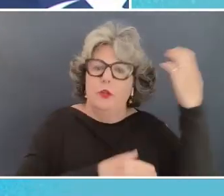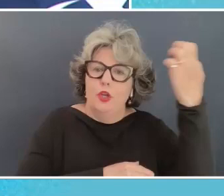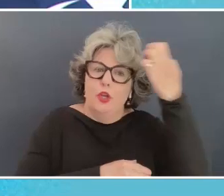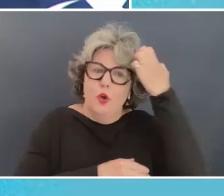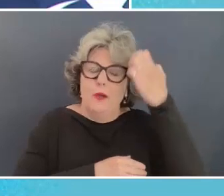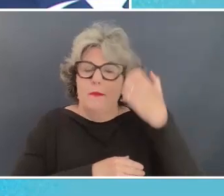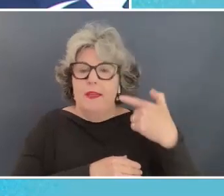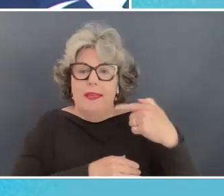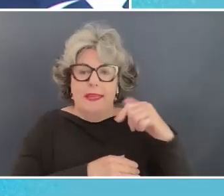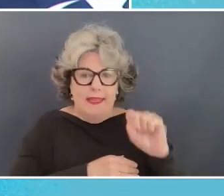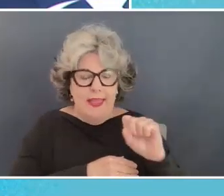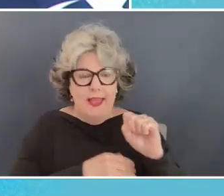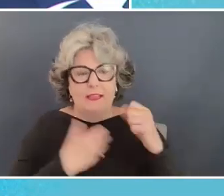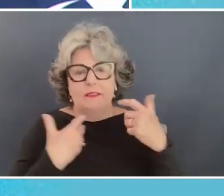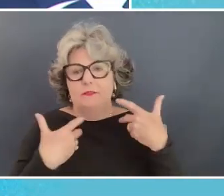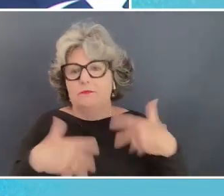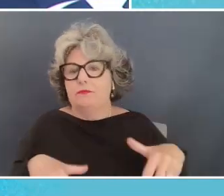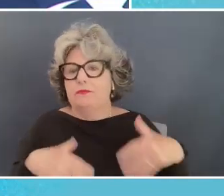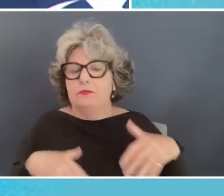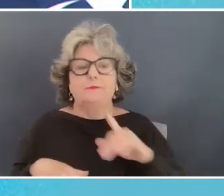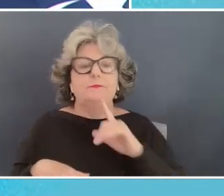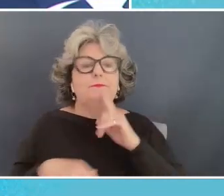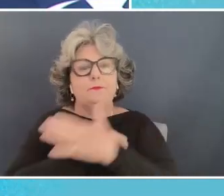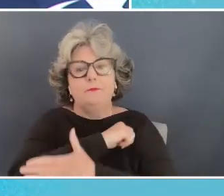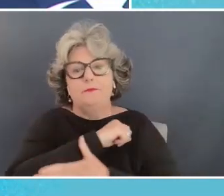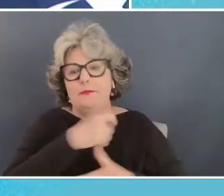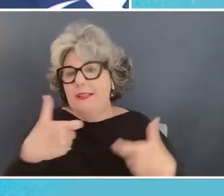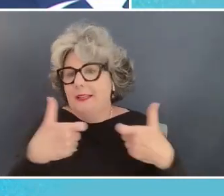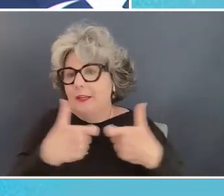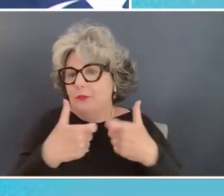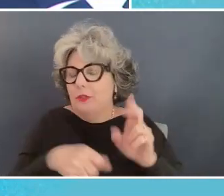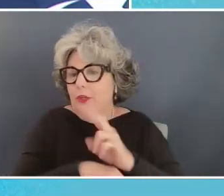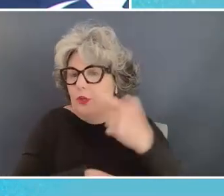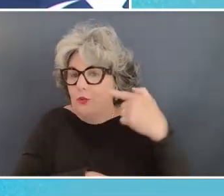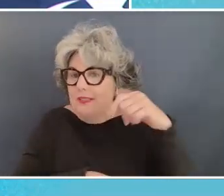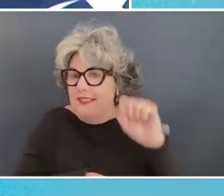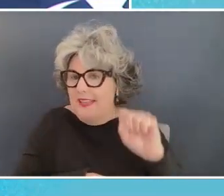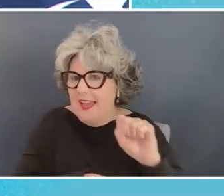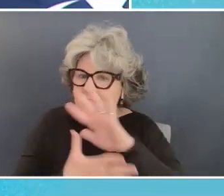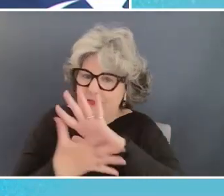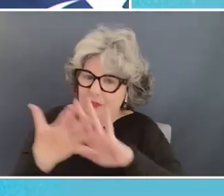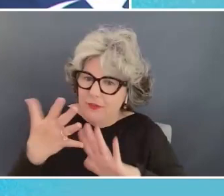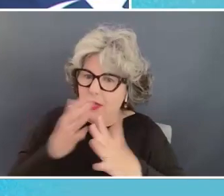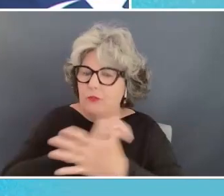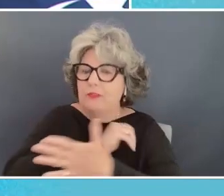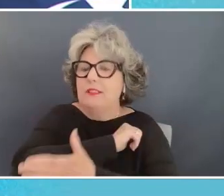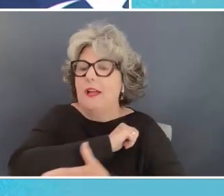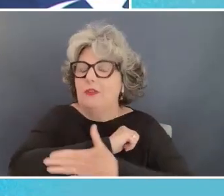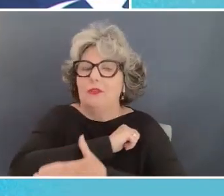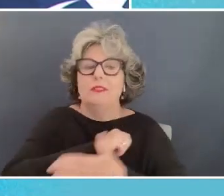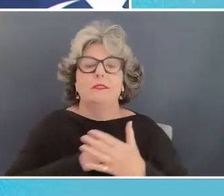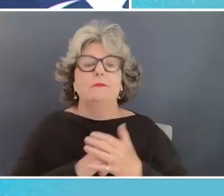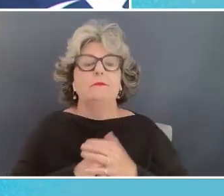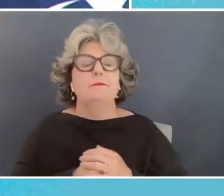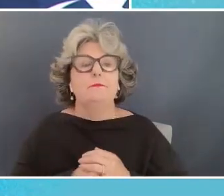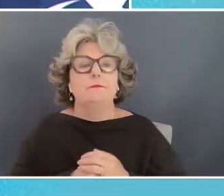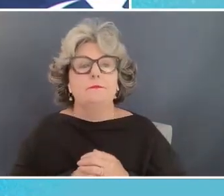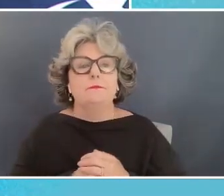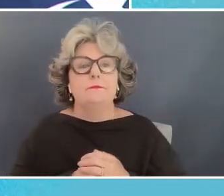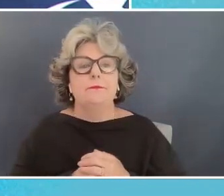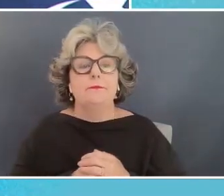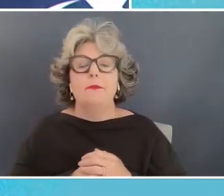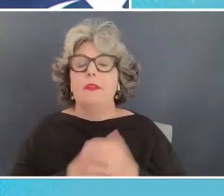the major source of countries electricity for these countries again you know another